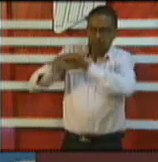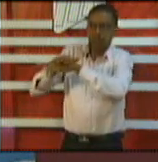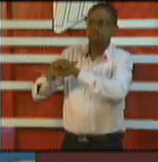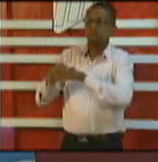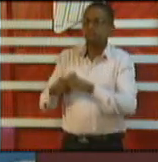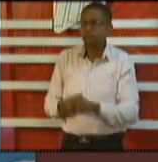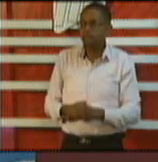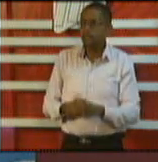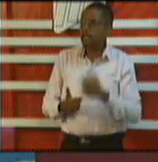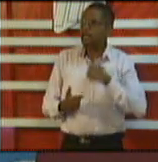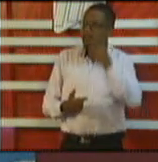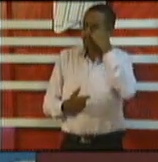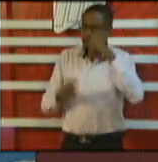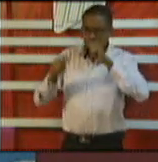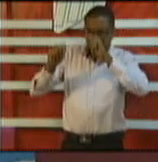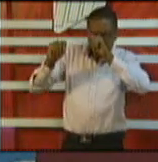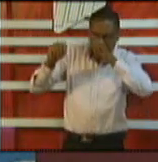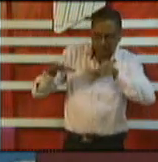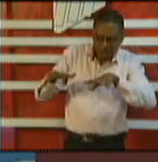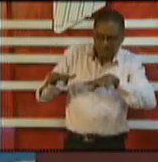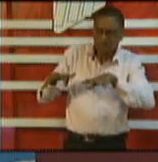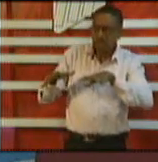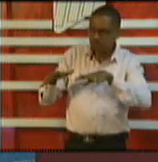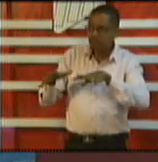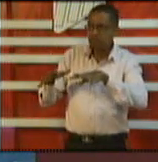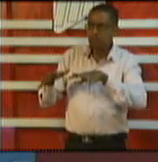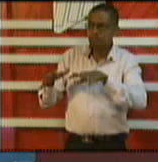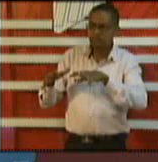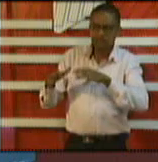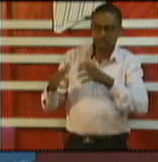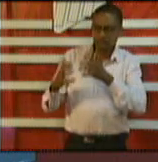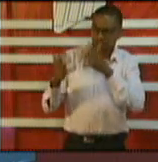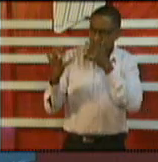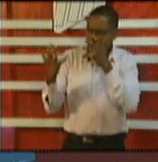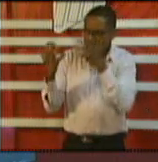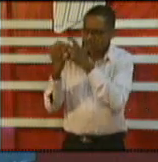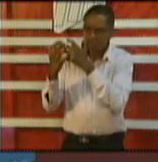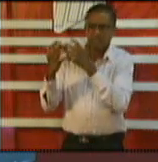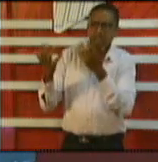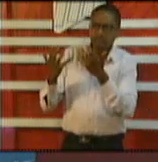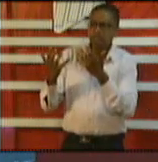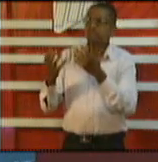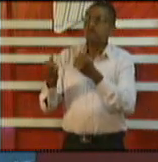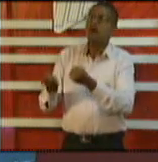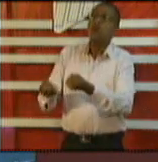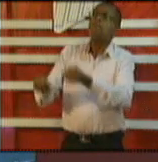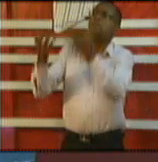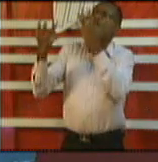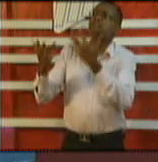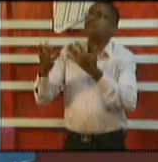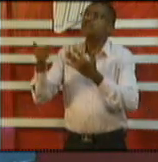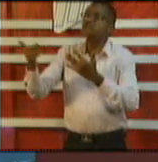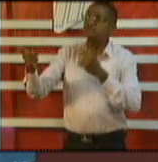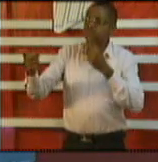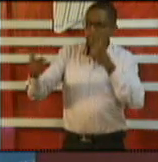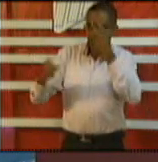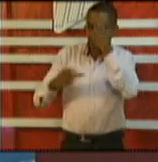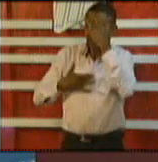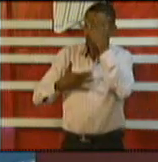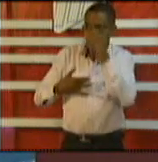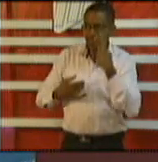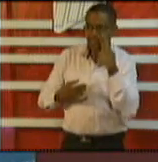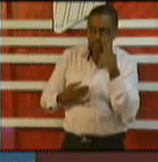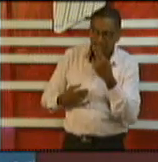capacity so far is in keeping with the amount of viral illness that is presenting and even up to this morning discussing it with the CMOH is